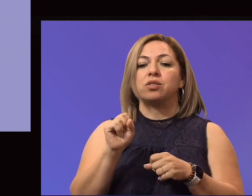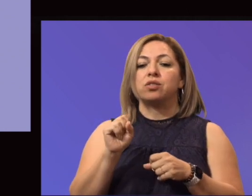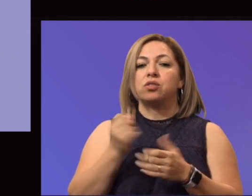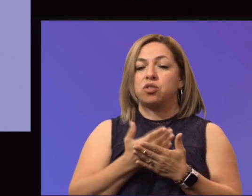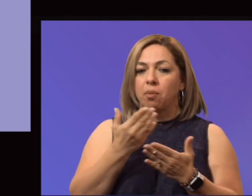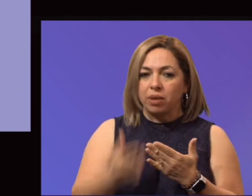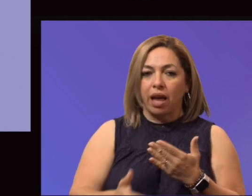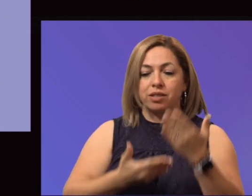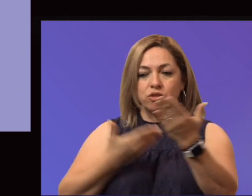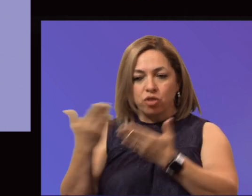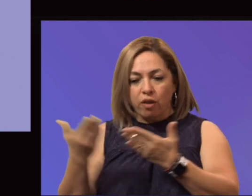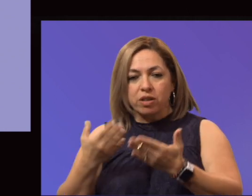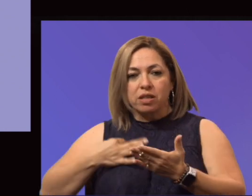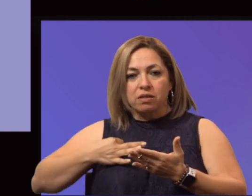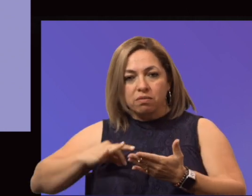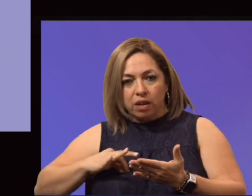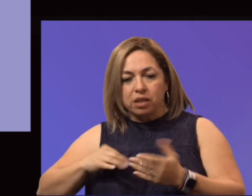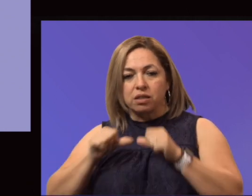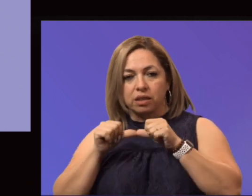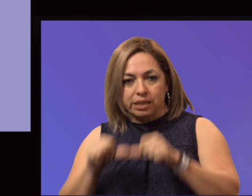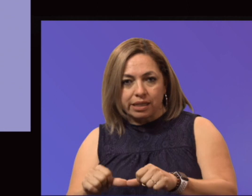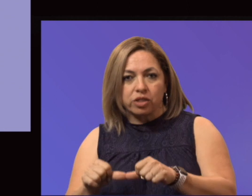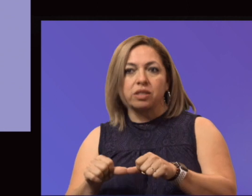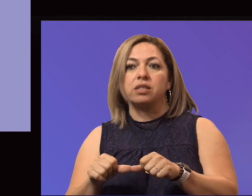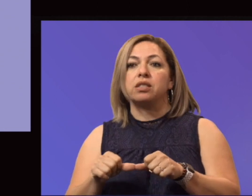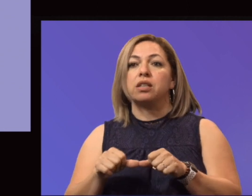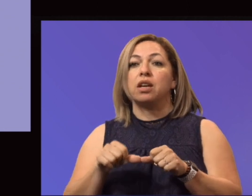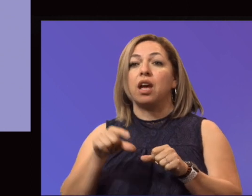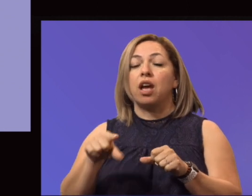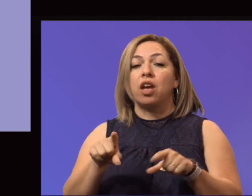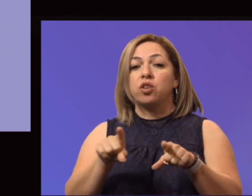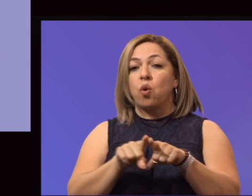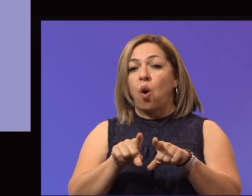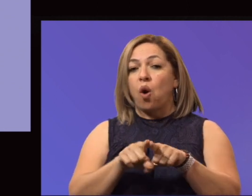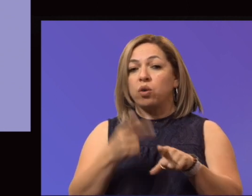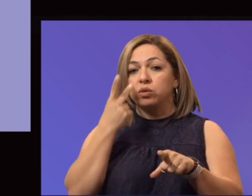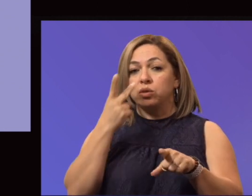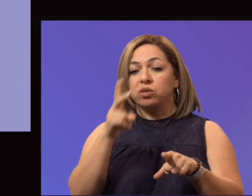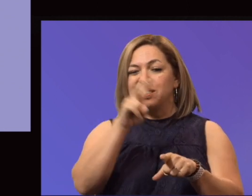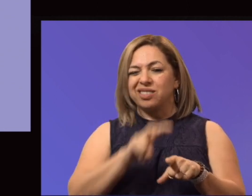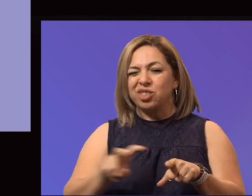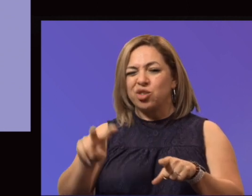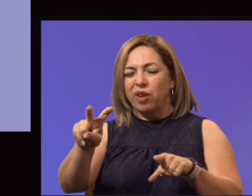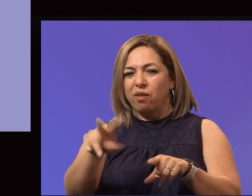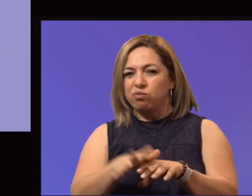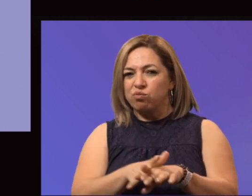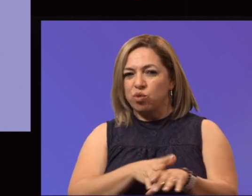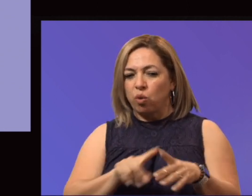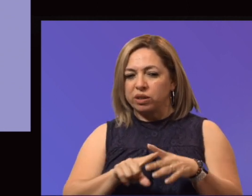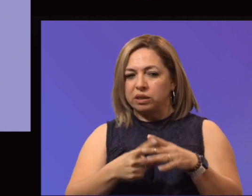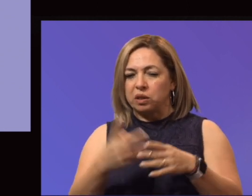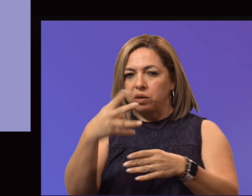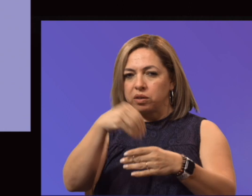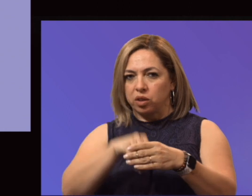benefits, contingency as well. And then you see travel, which we've slowly began to put travel back into the budget.